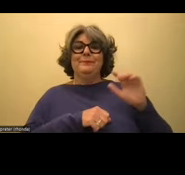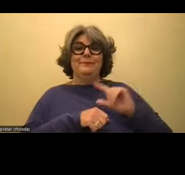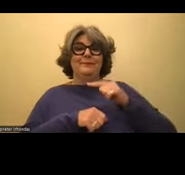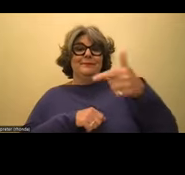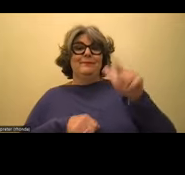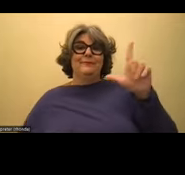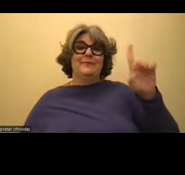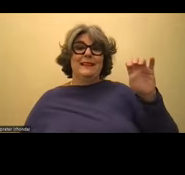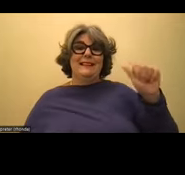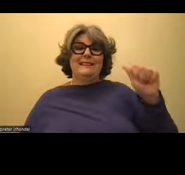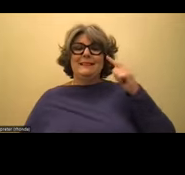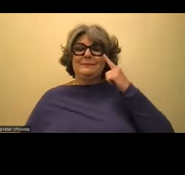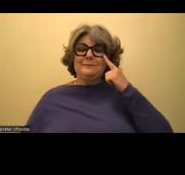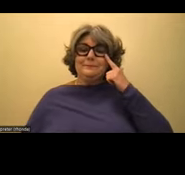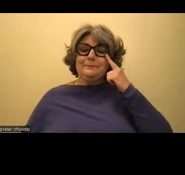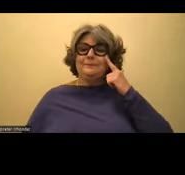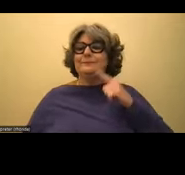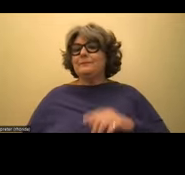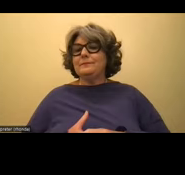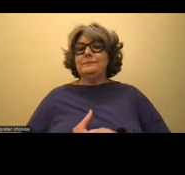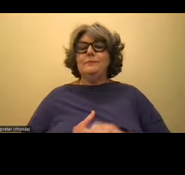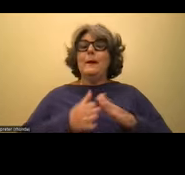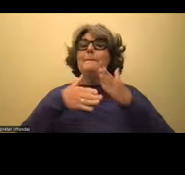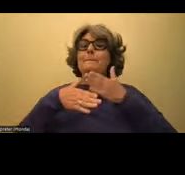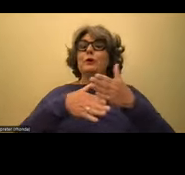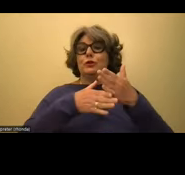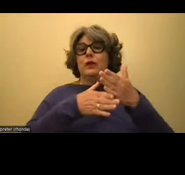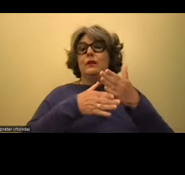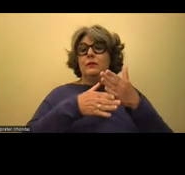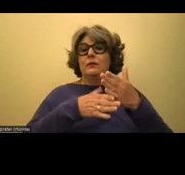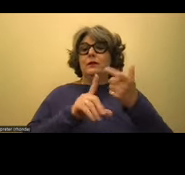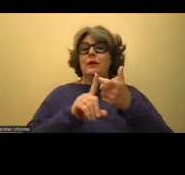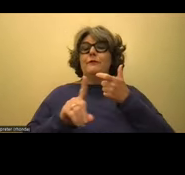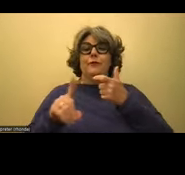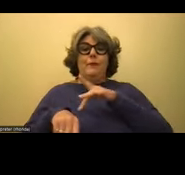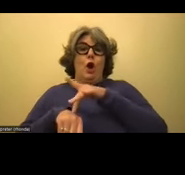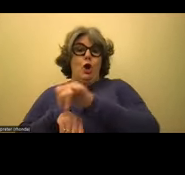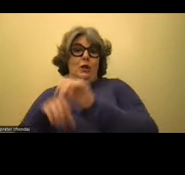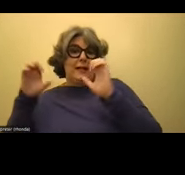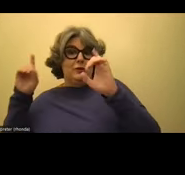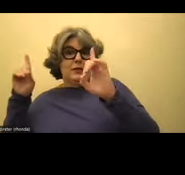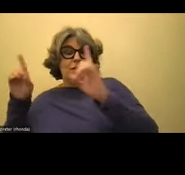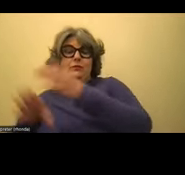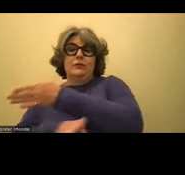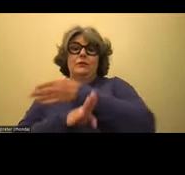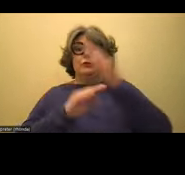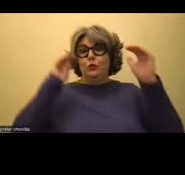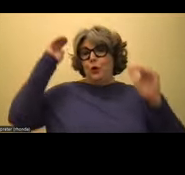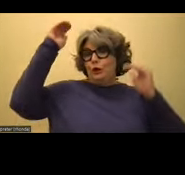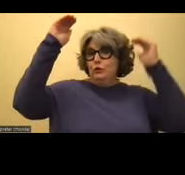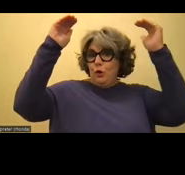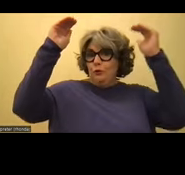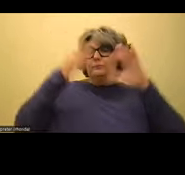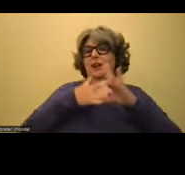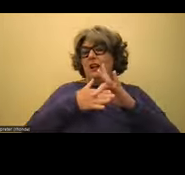here. Yeah. So Bookshare has books from very early education all the way up to adult content. And so